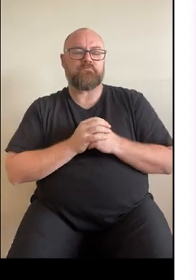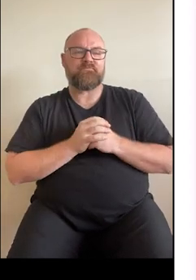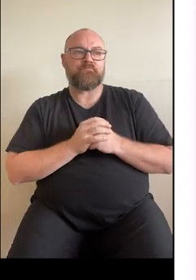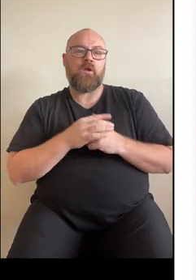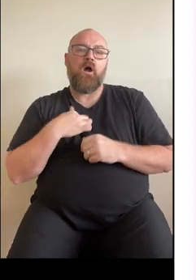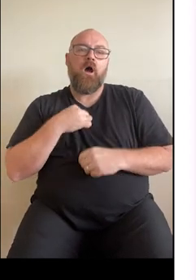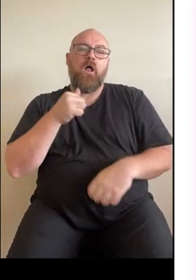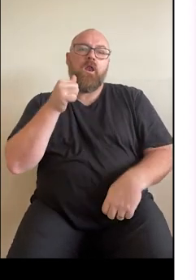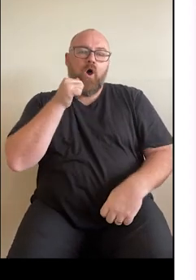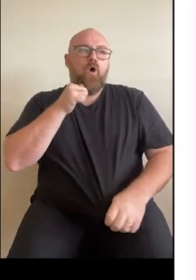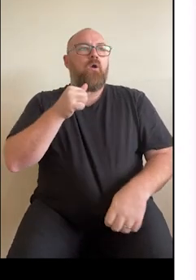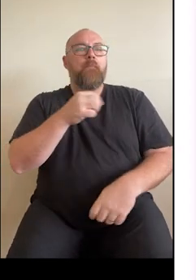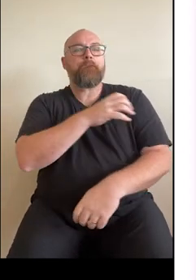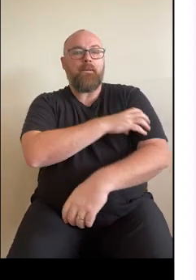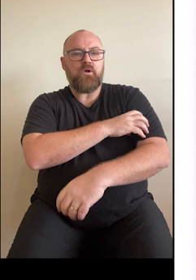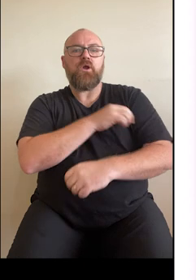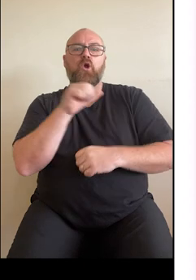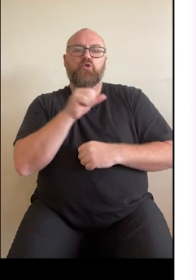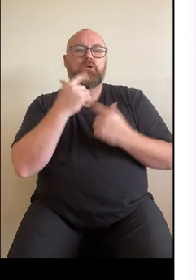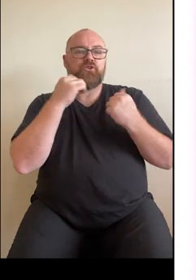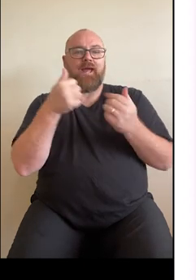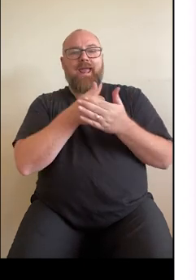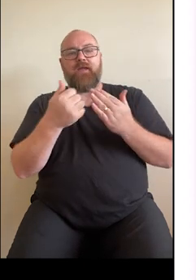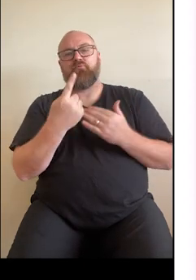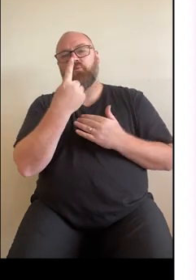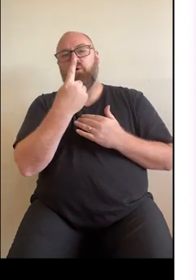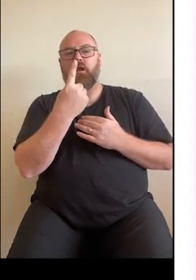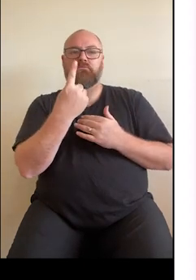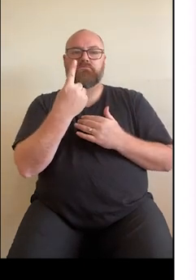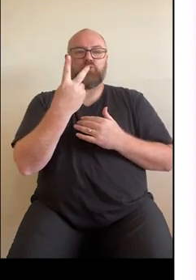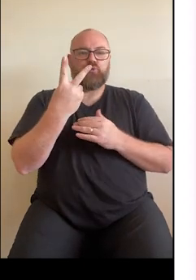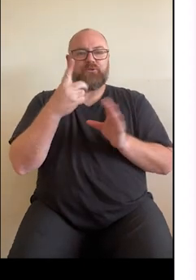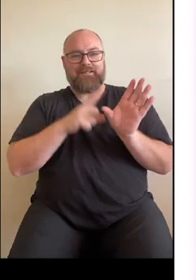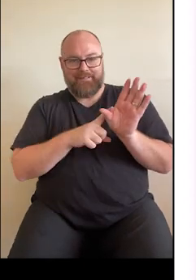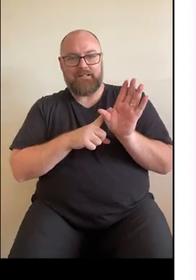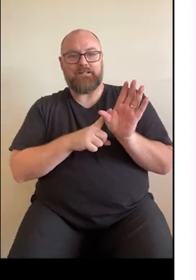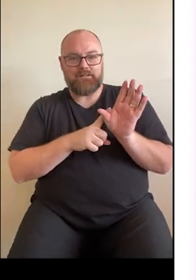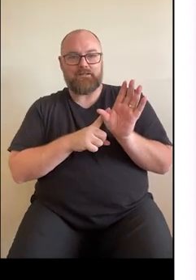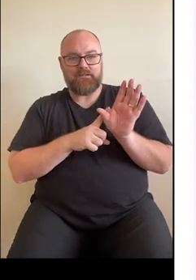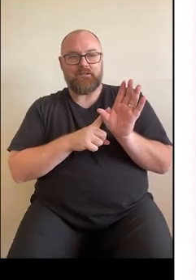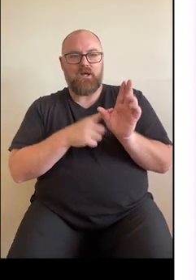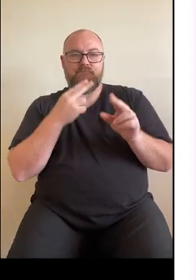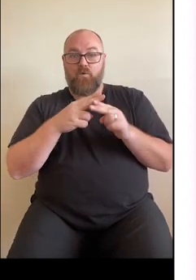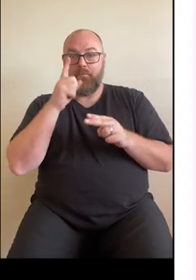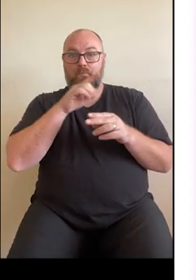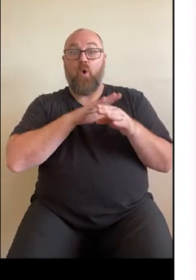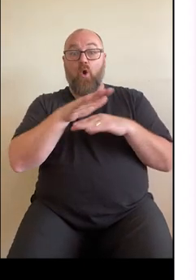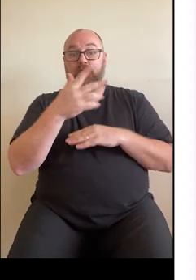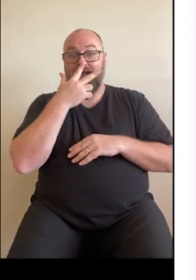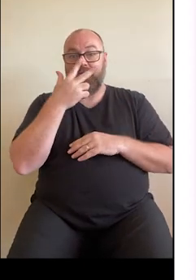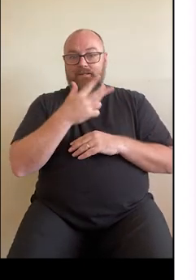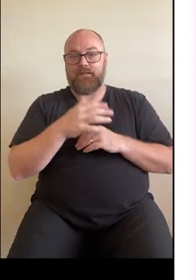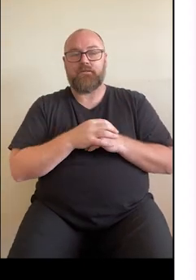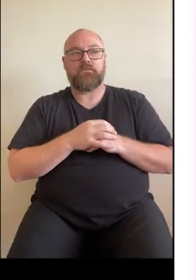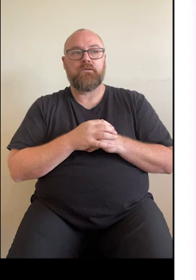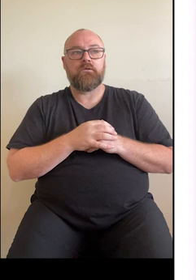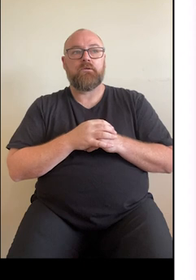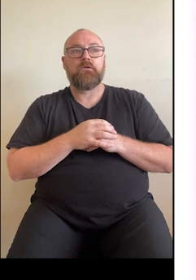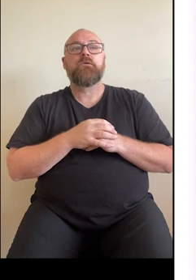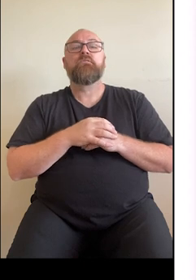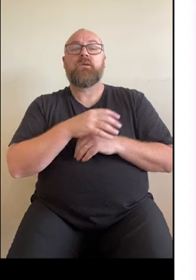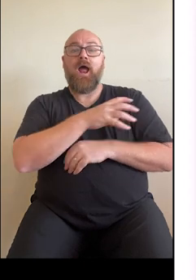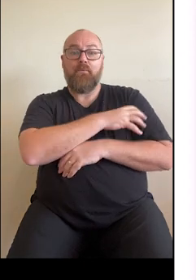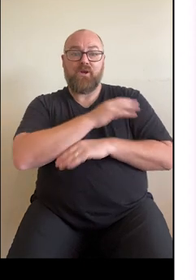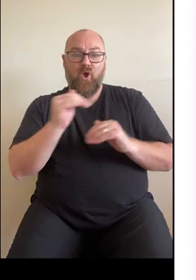We know that blood pressure should be measured at least once every two years for adults over the age of 18 and we know that high blood pressure is the leading risk